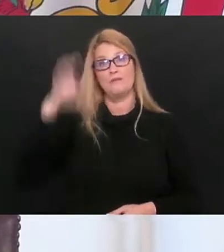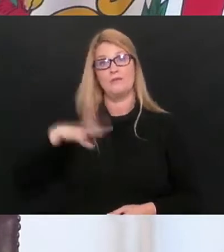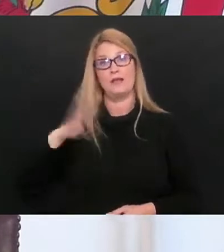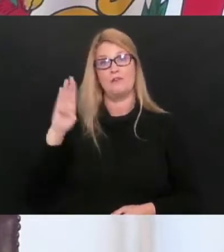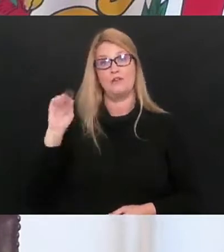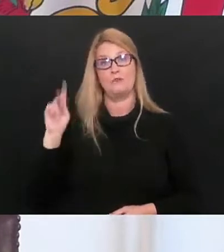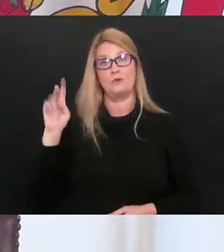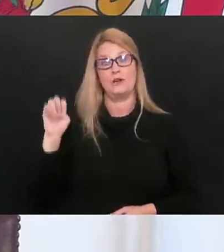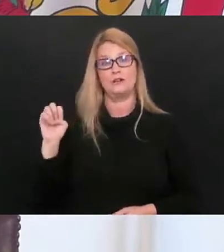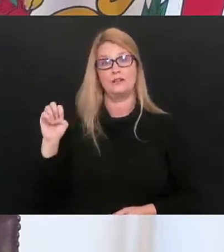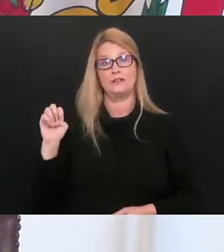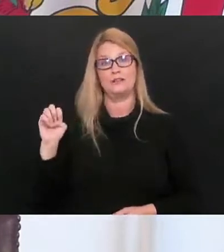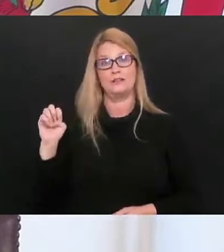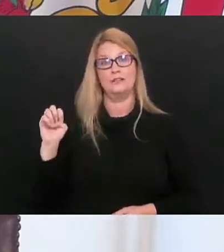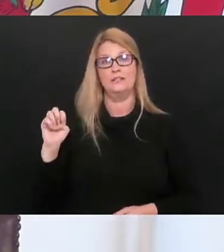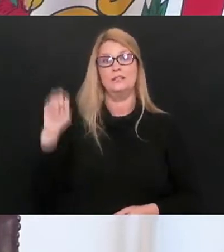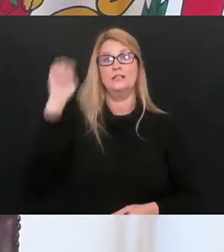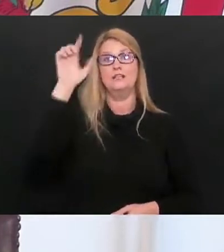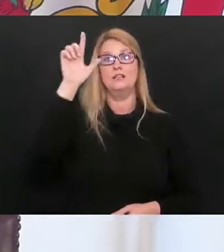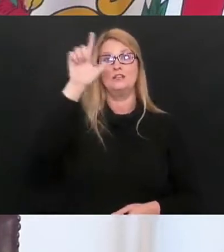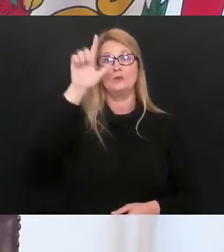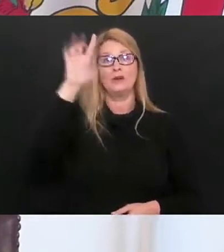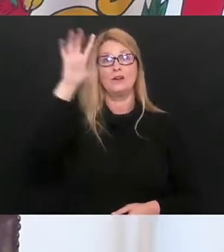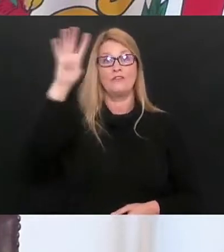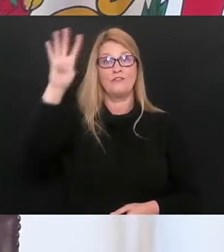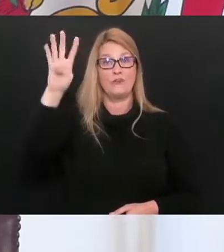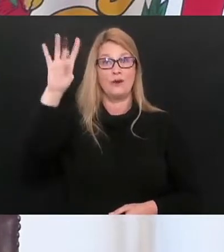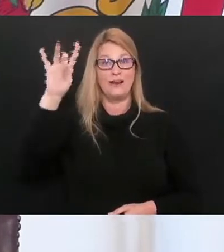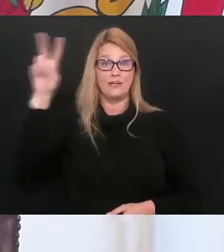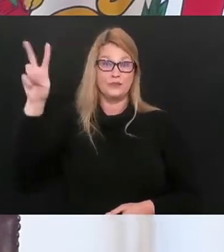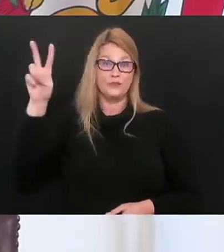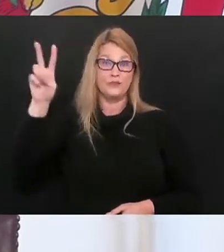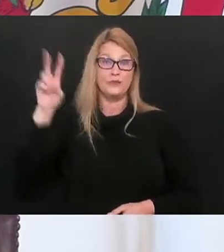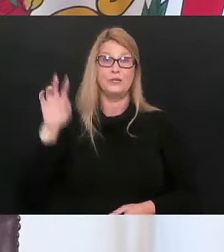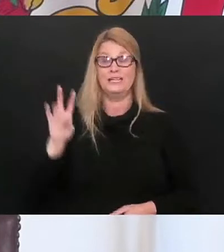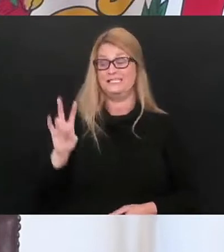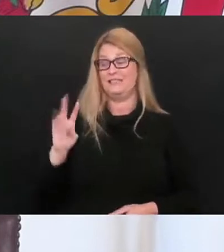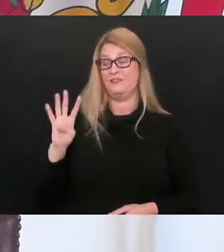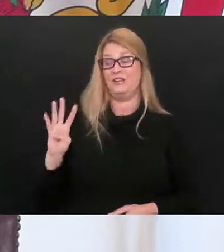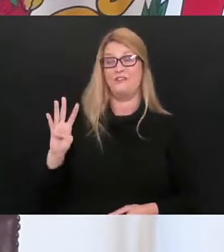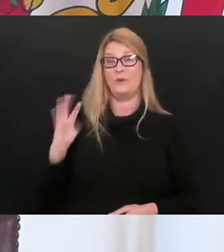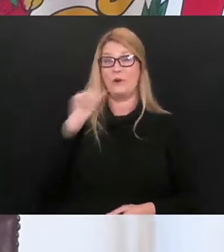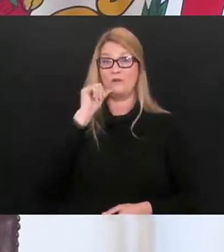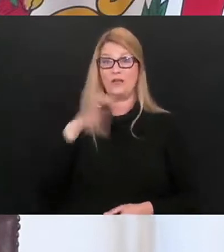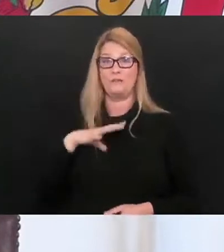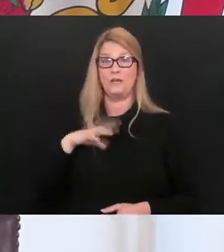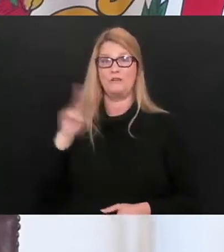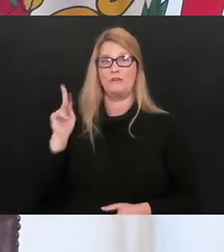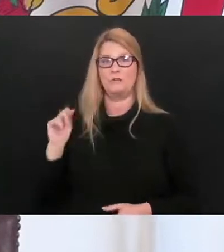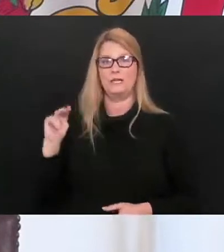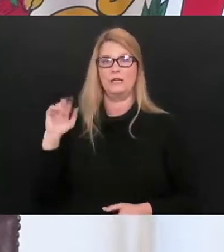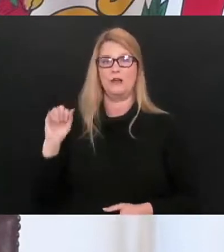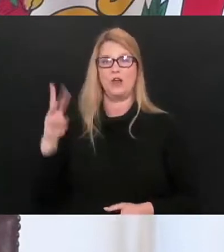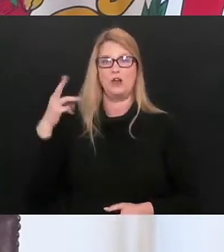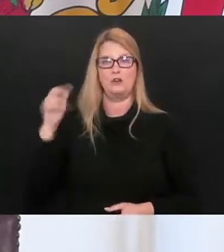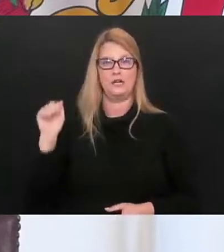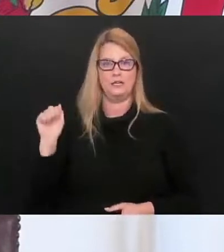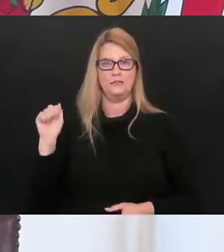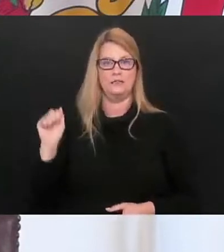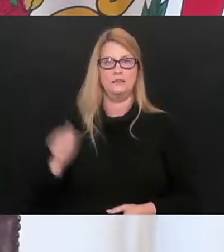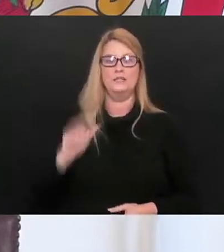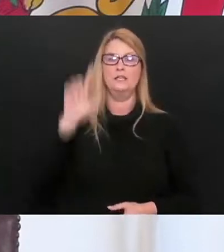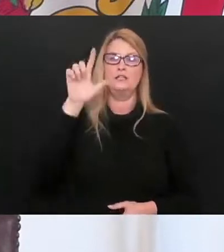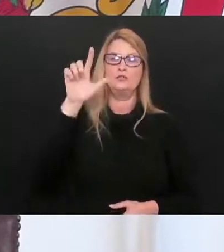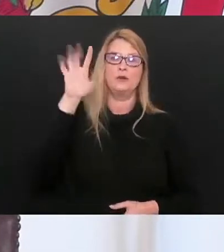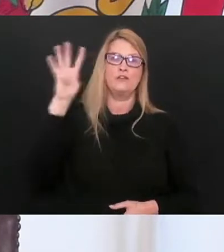Brook County. Our 2,482nd death is a 74-year-old female from Kanawha County. Our